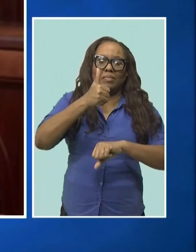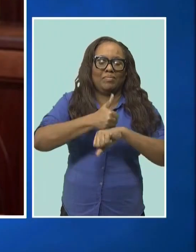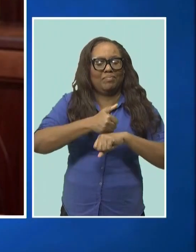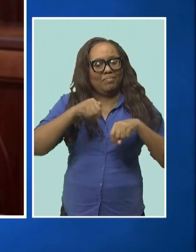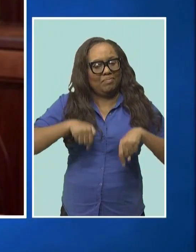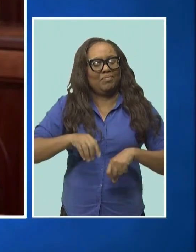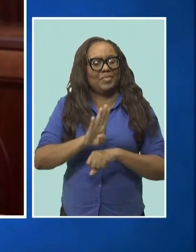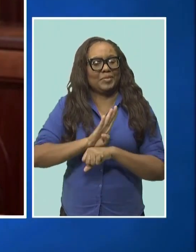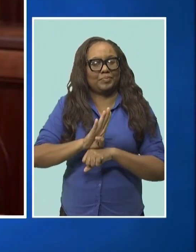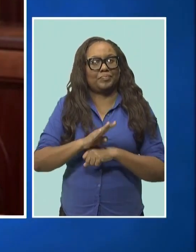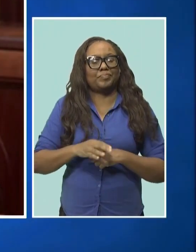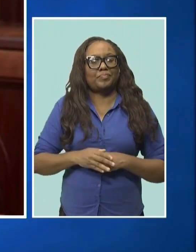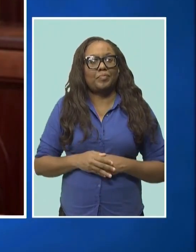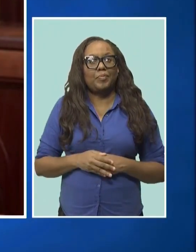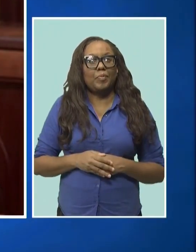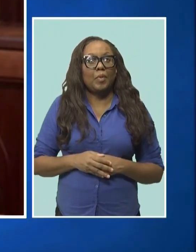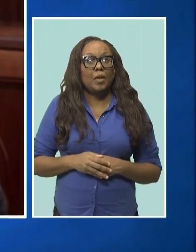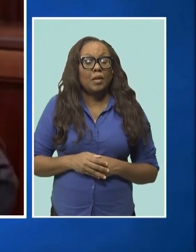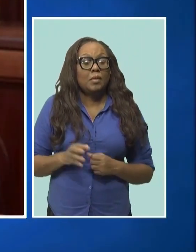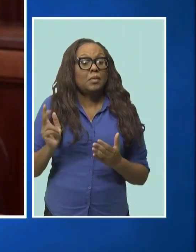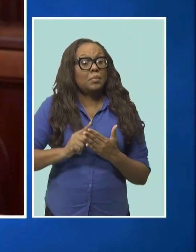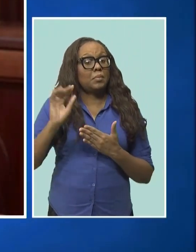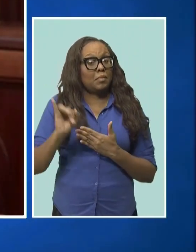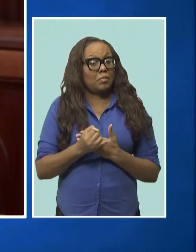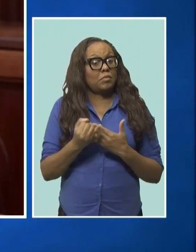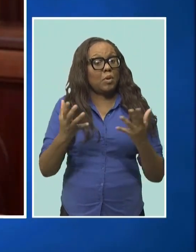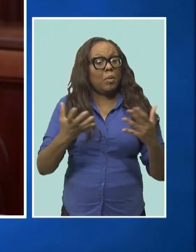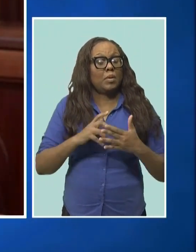And this project is intended to start this year.